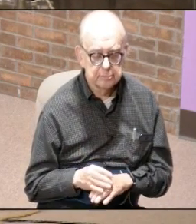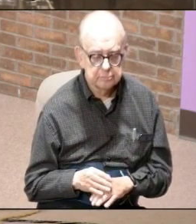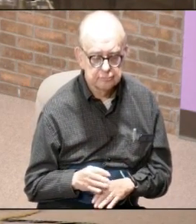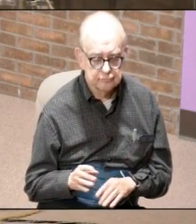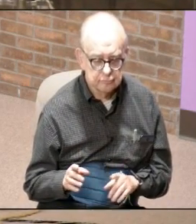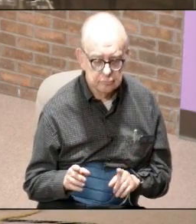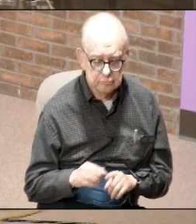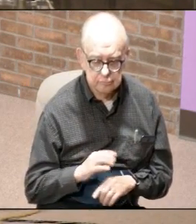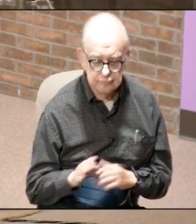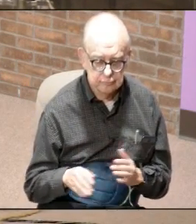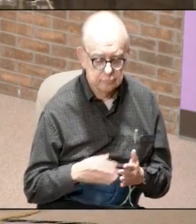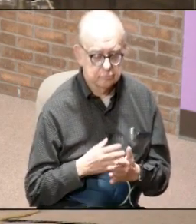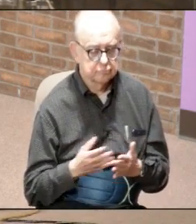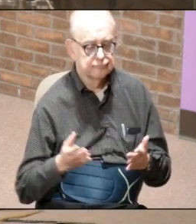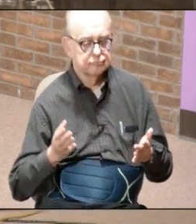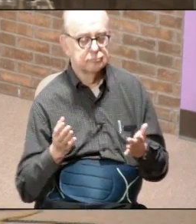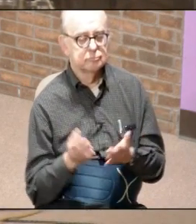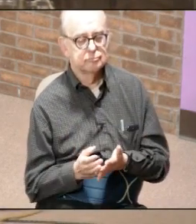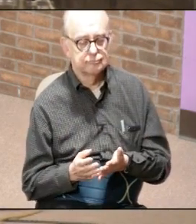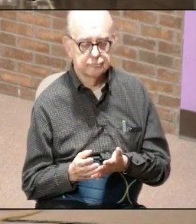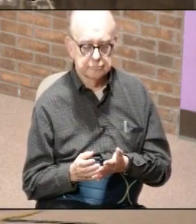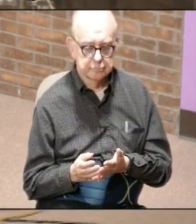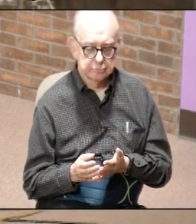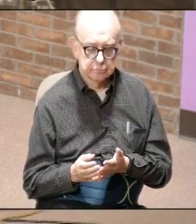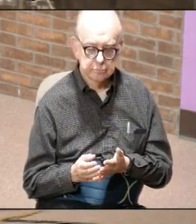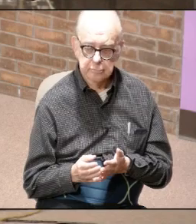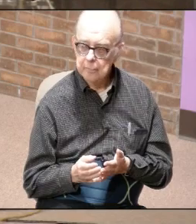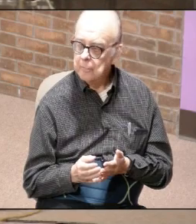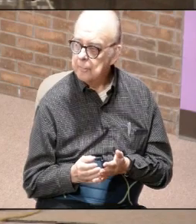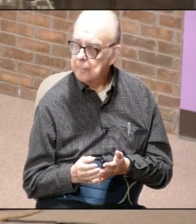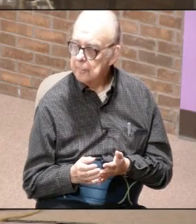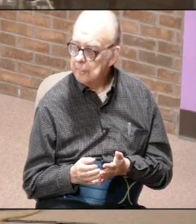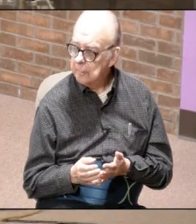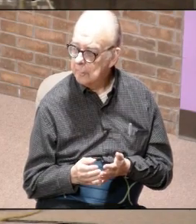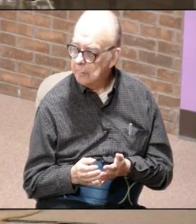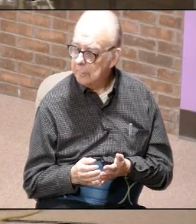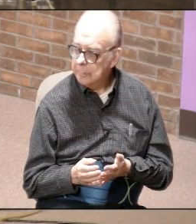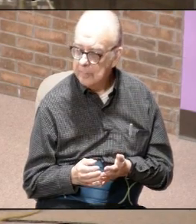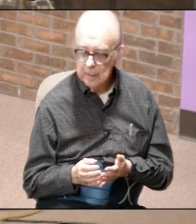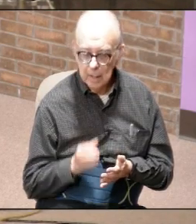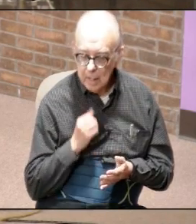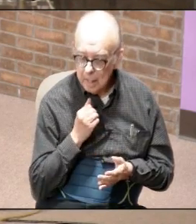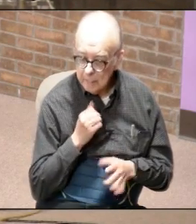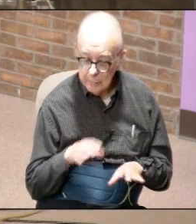it's all of these so how am I doing not good